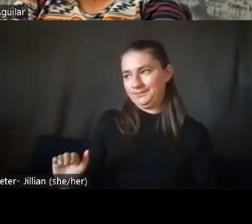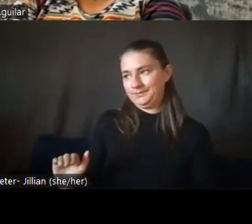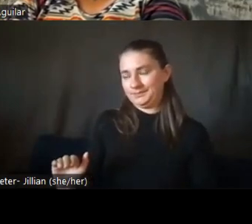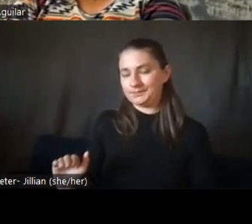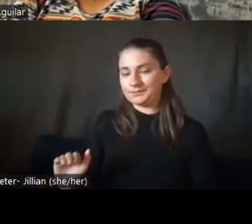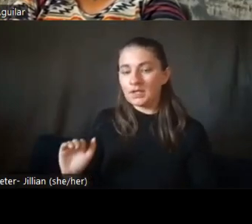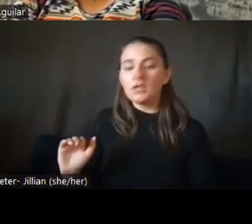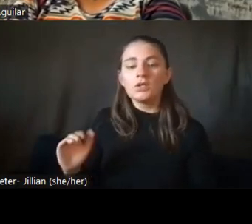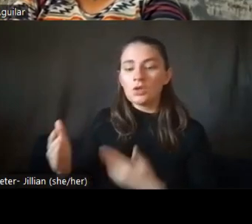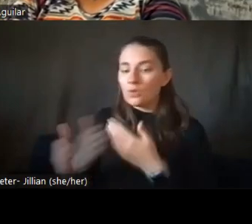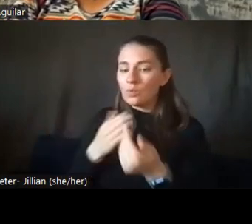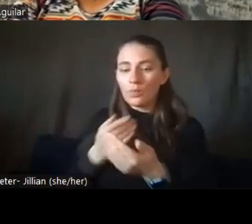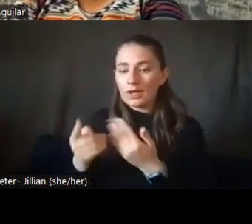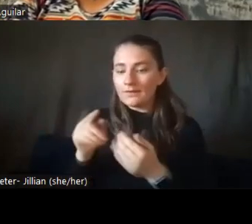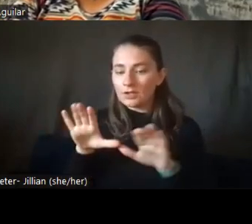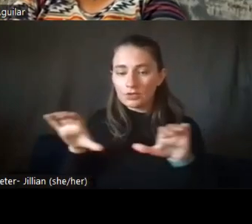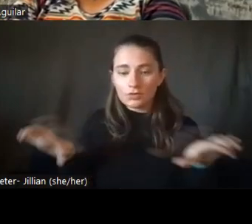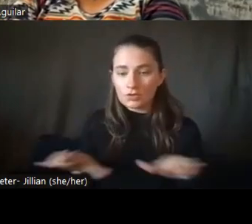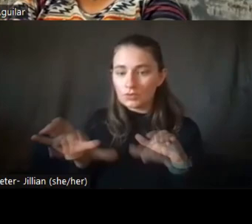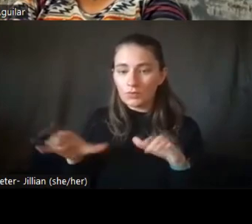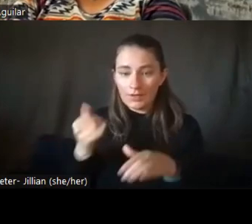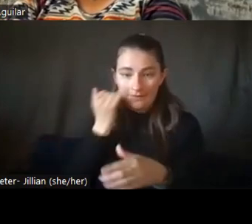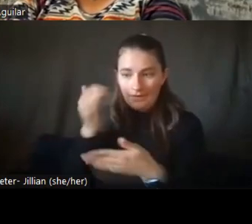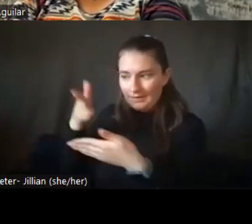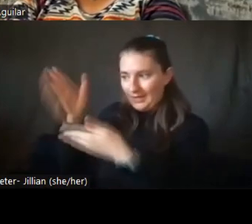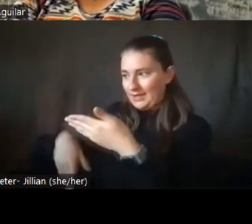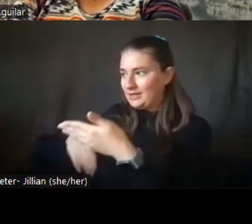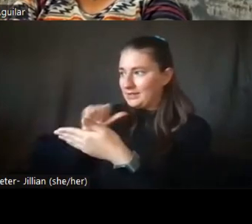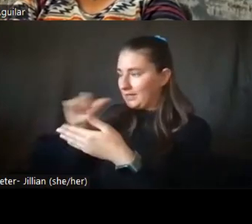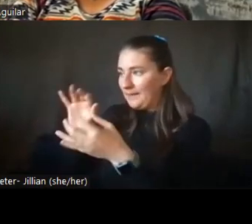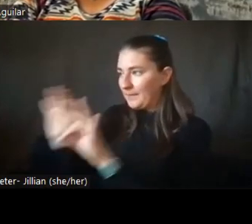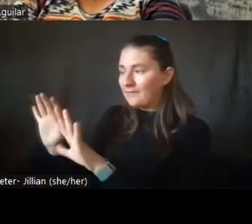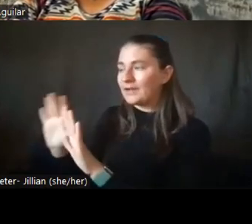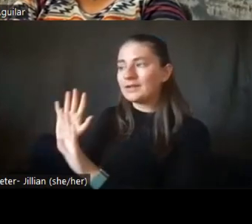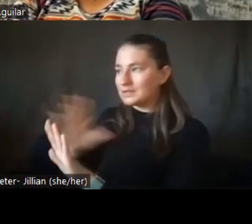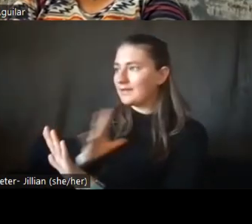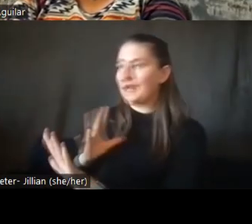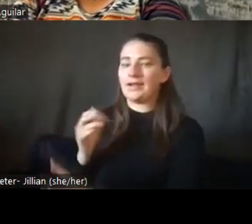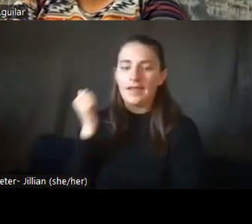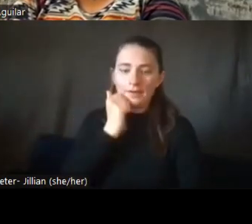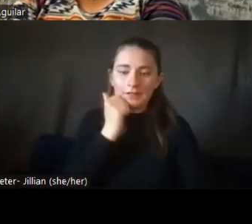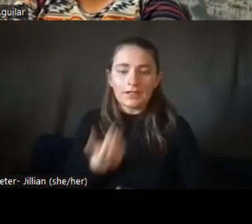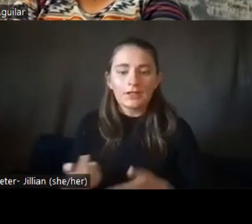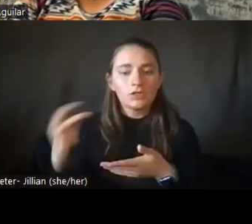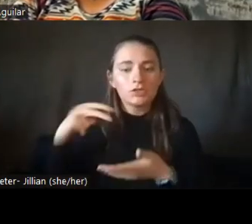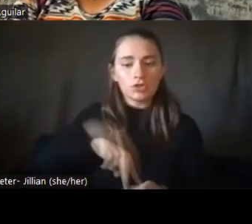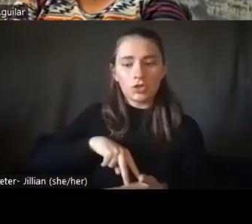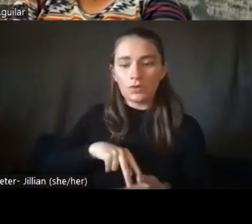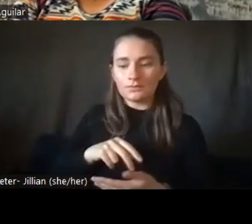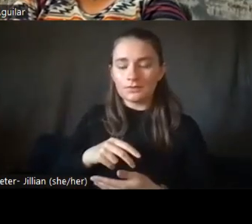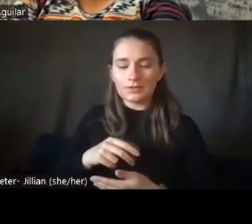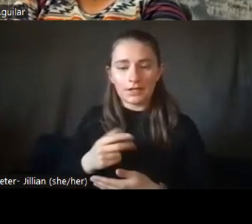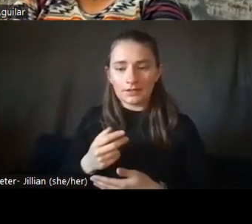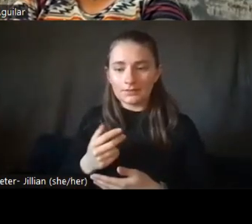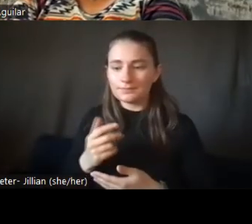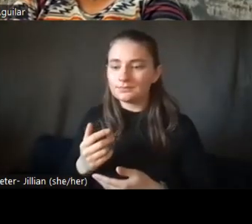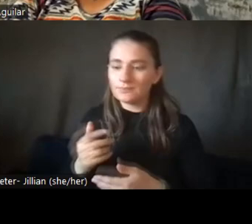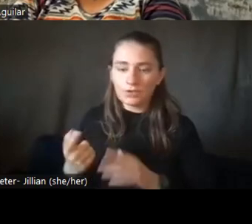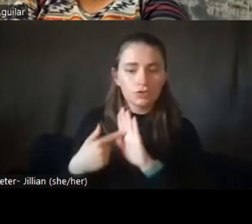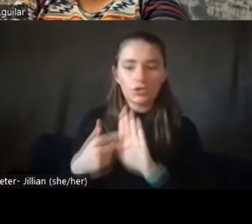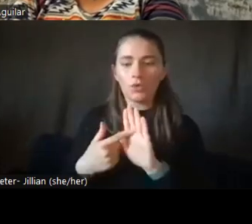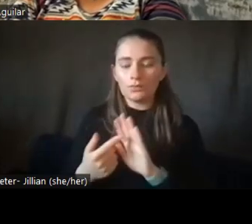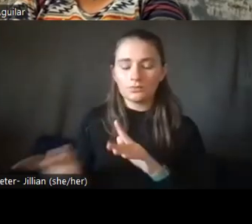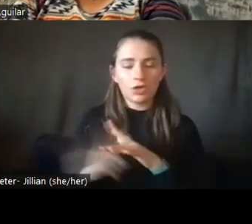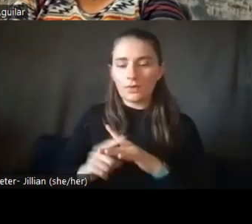if the outcome isn't the way you want it every day, show up and be able to stand up and fight for your child, because at the end of the day, you, you, you only